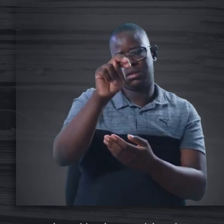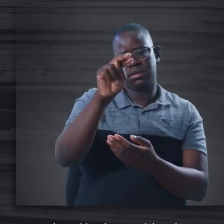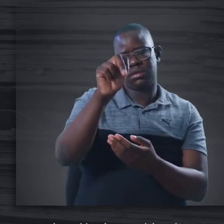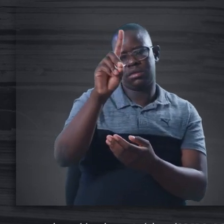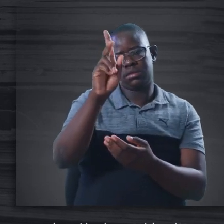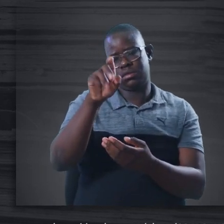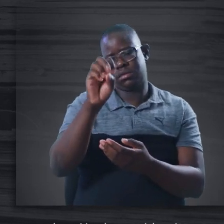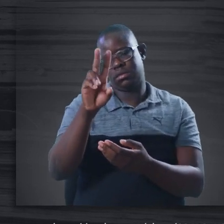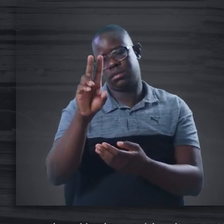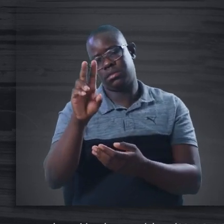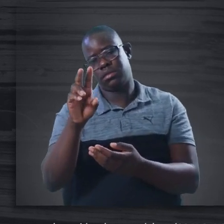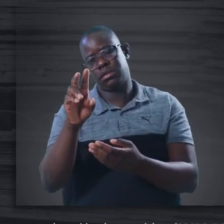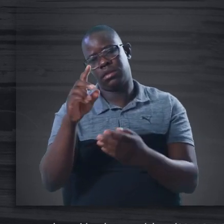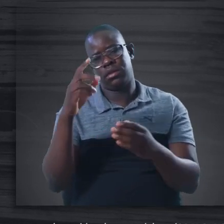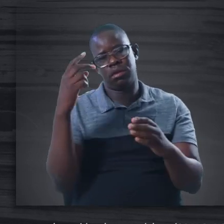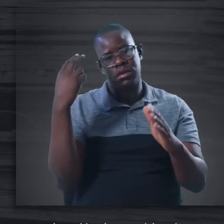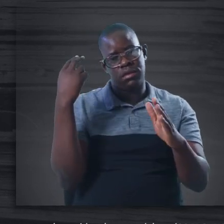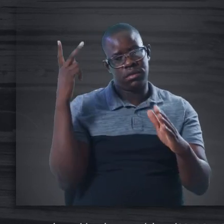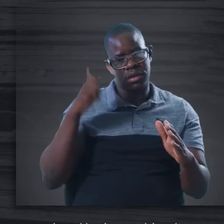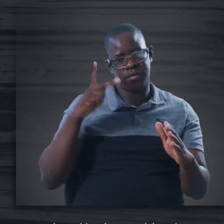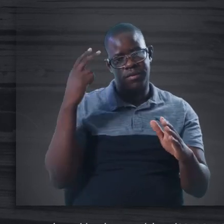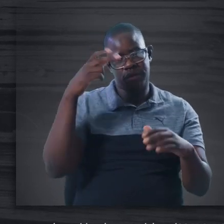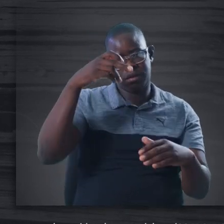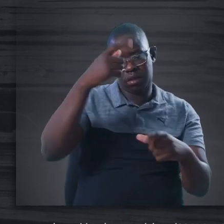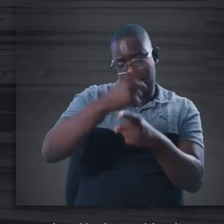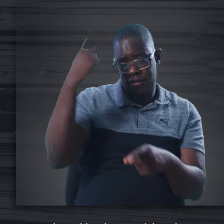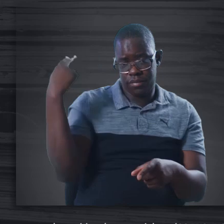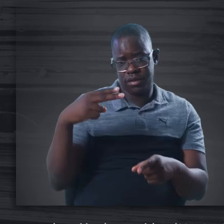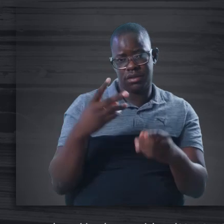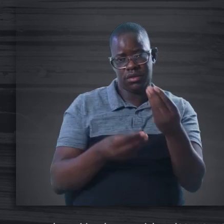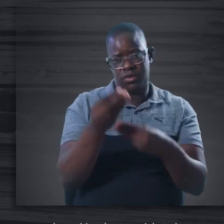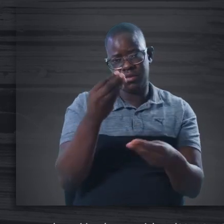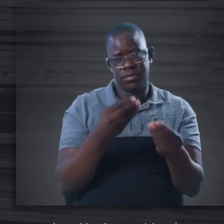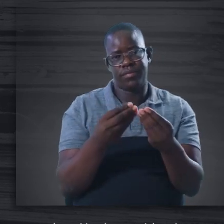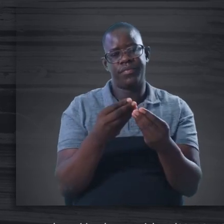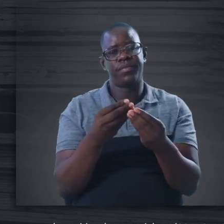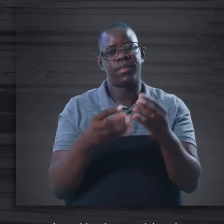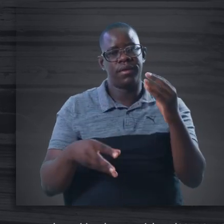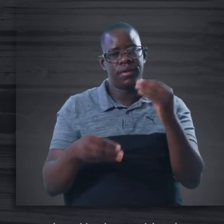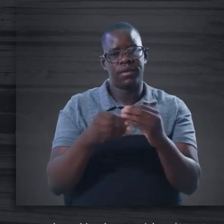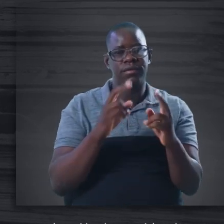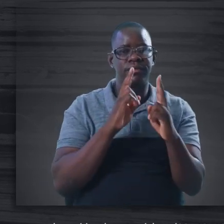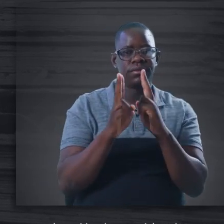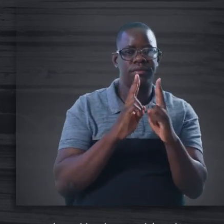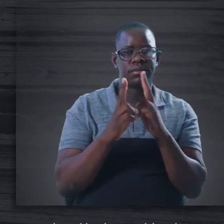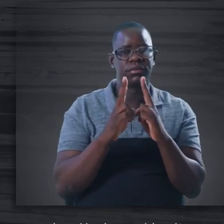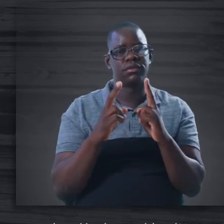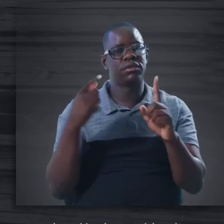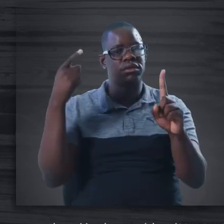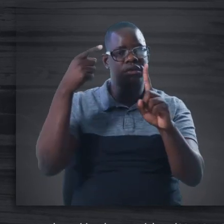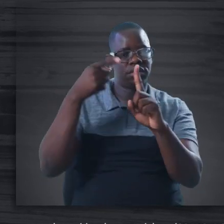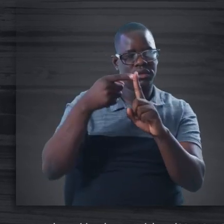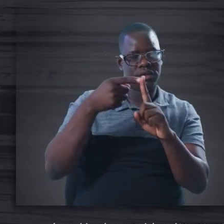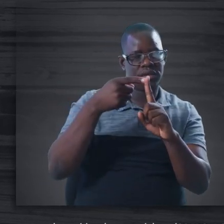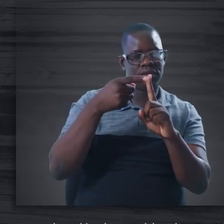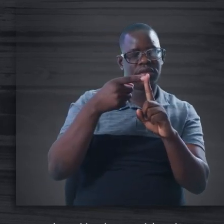Goals are Government policies toward the economy Additionally, we discussed the aims and goals of